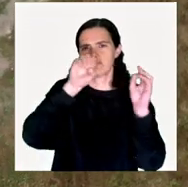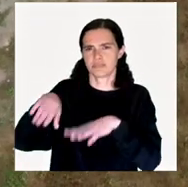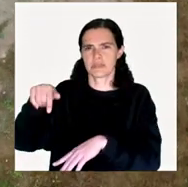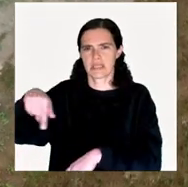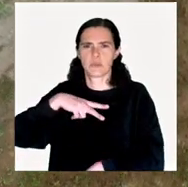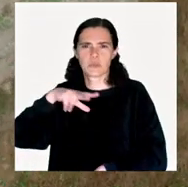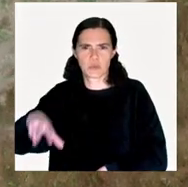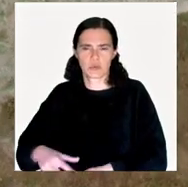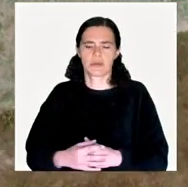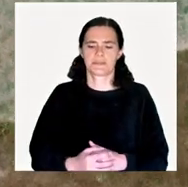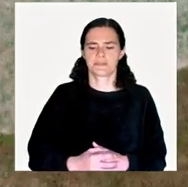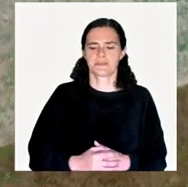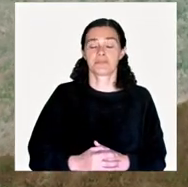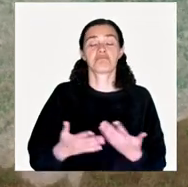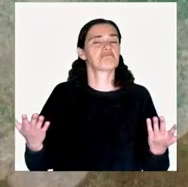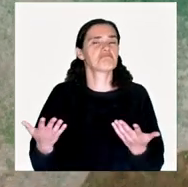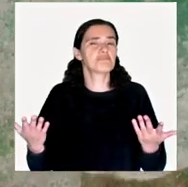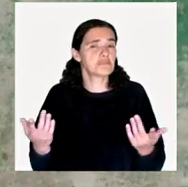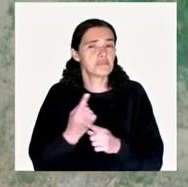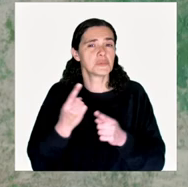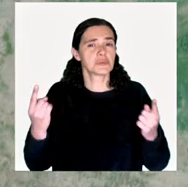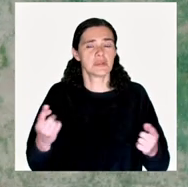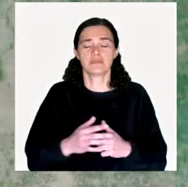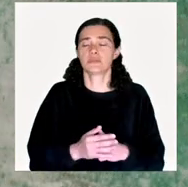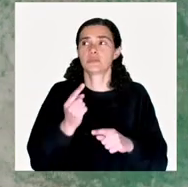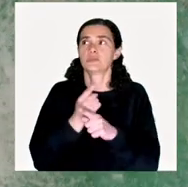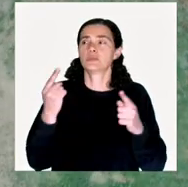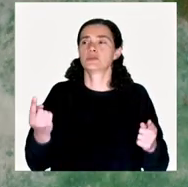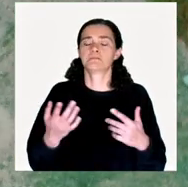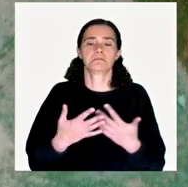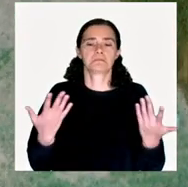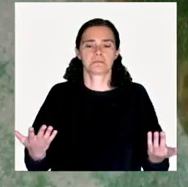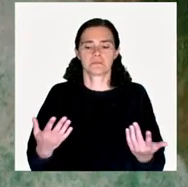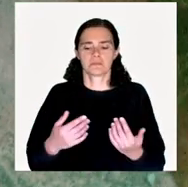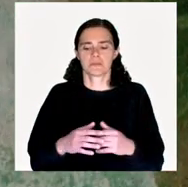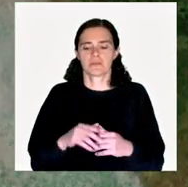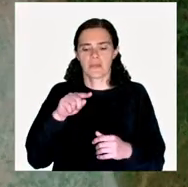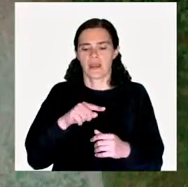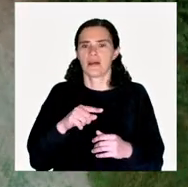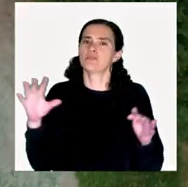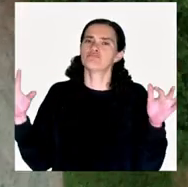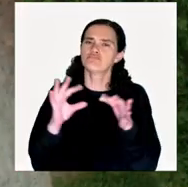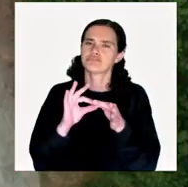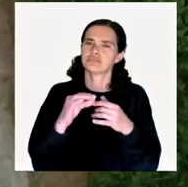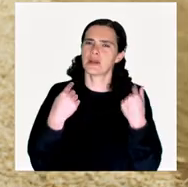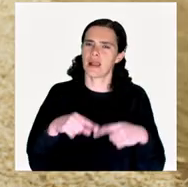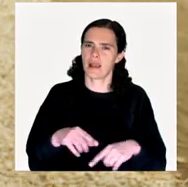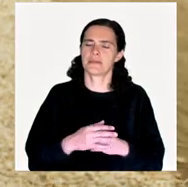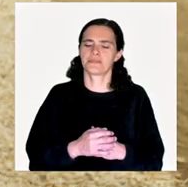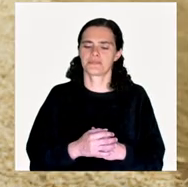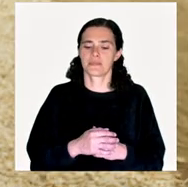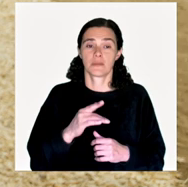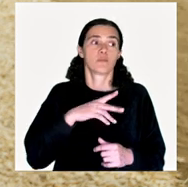relocated in Portugal. Why? Because first there is a direct connection